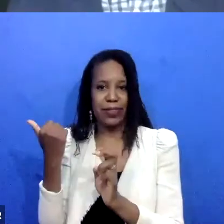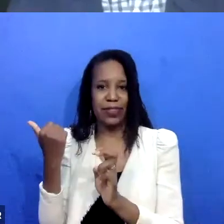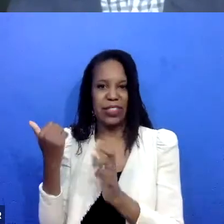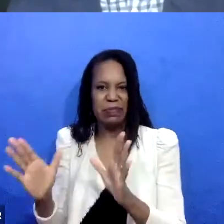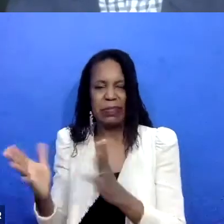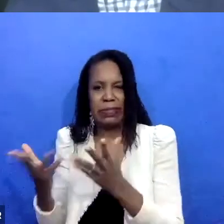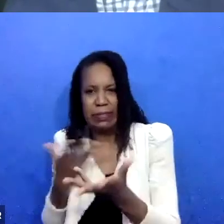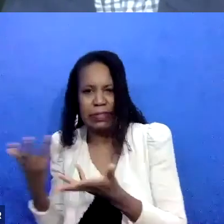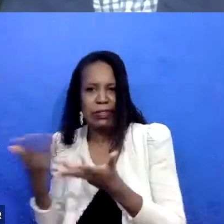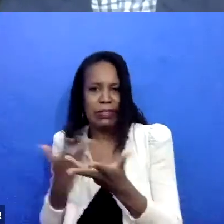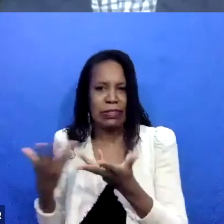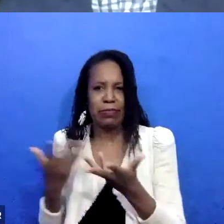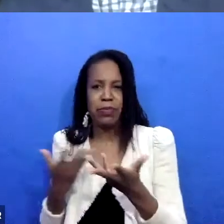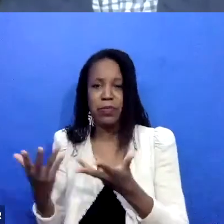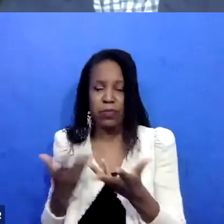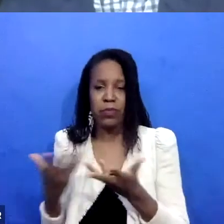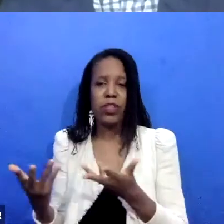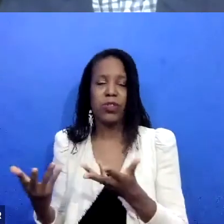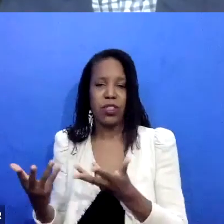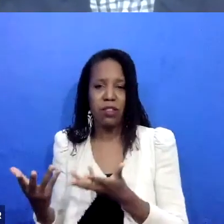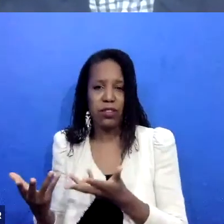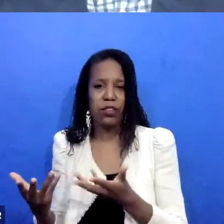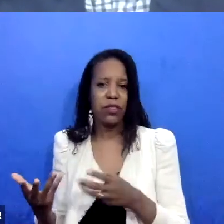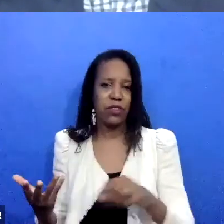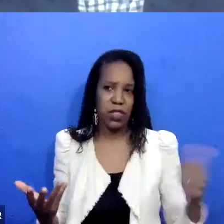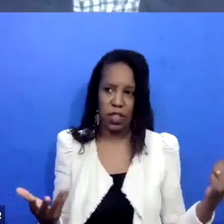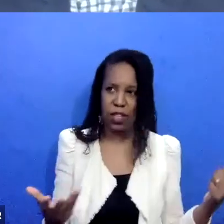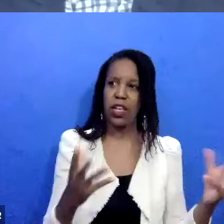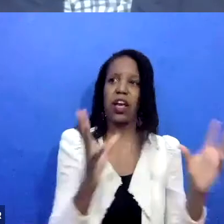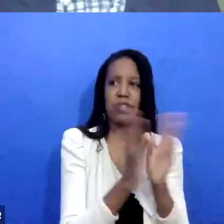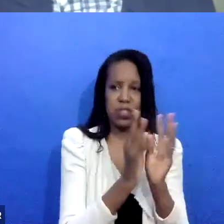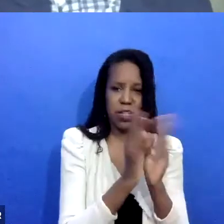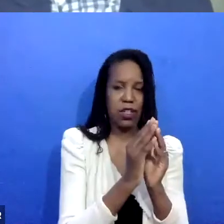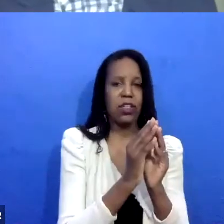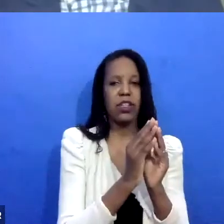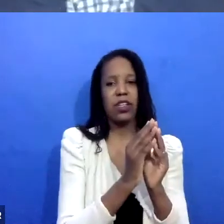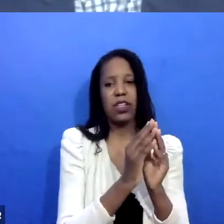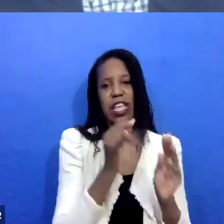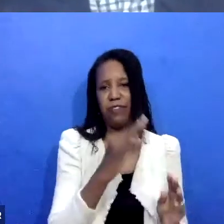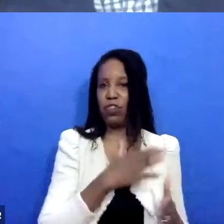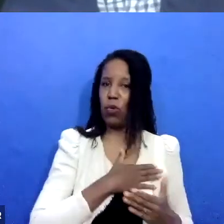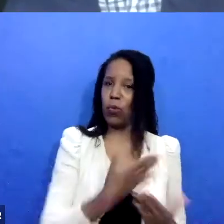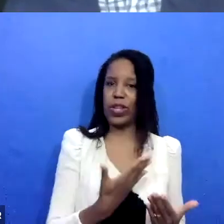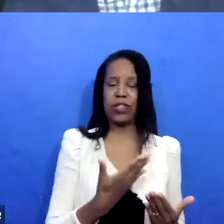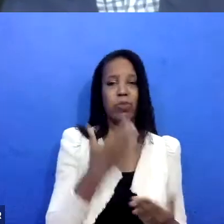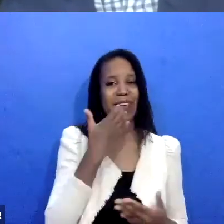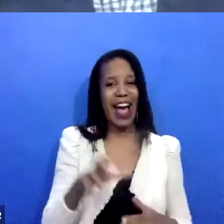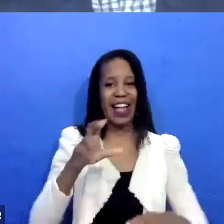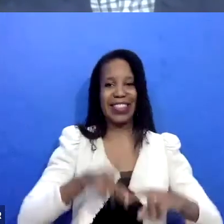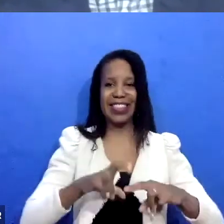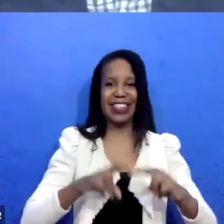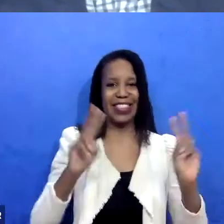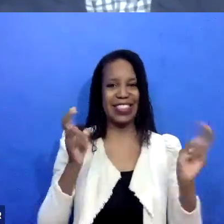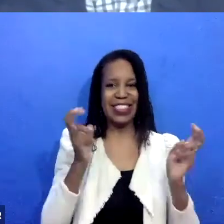conferencing, I think is the better model, but generally speaking, uh, allow the survivor to sort of lead. And I've just had survivors say sounds like